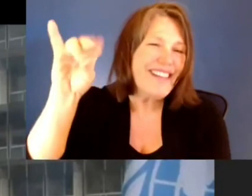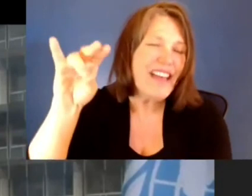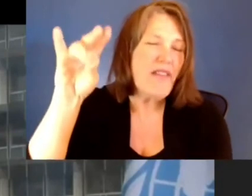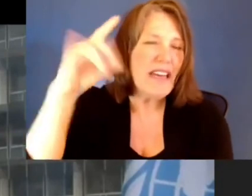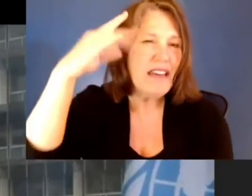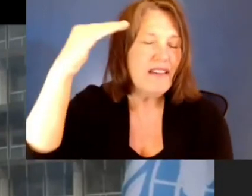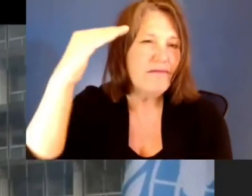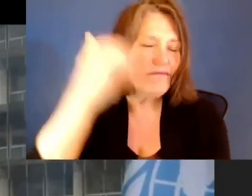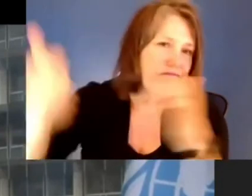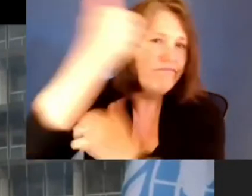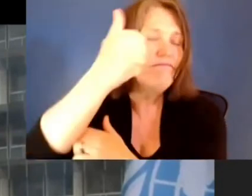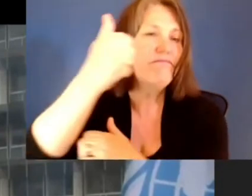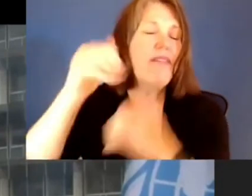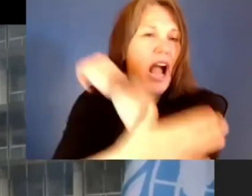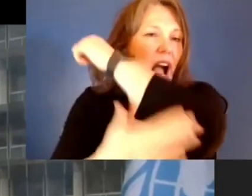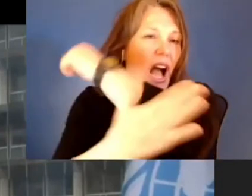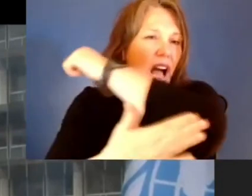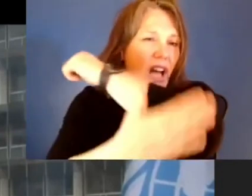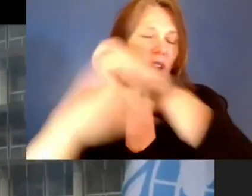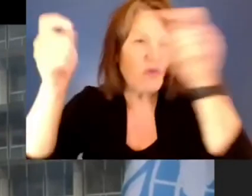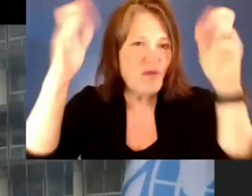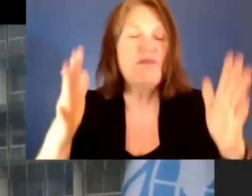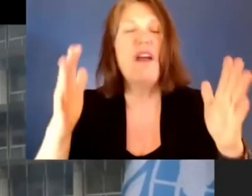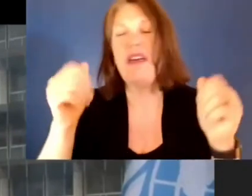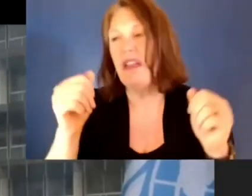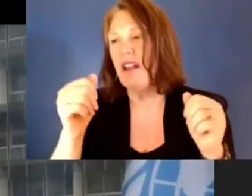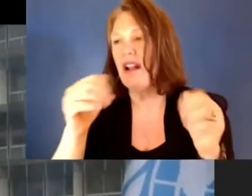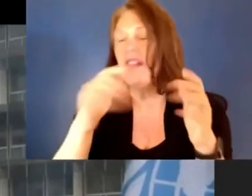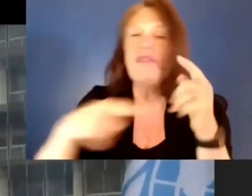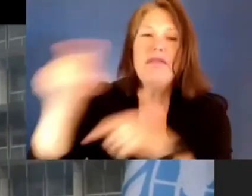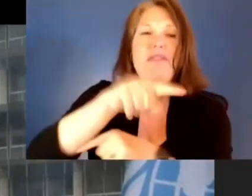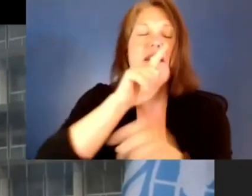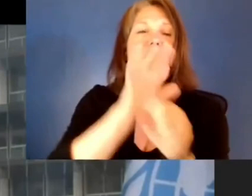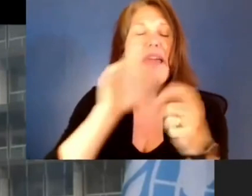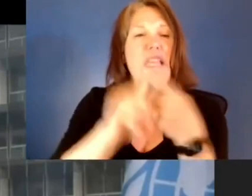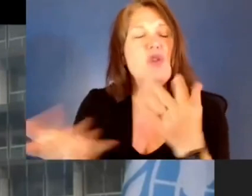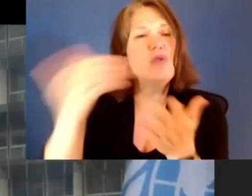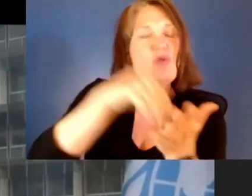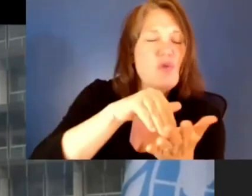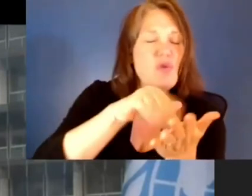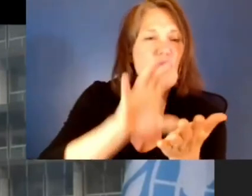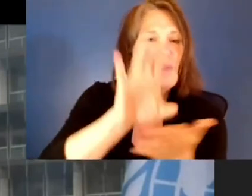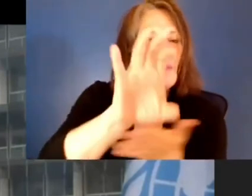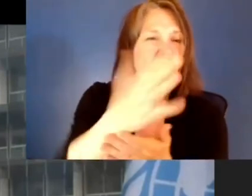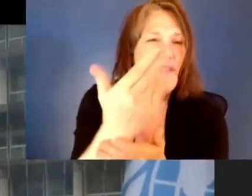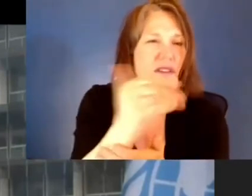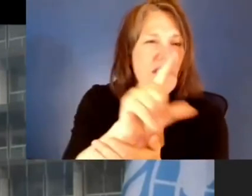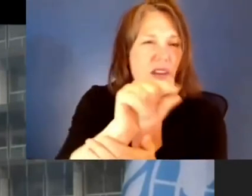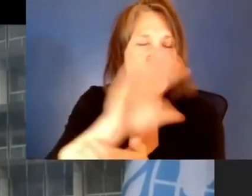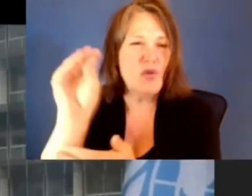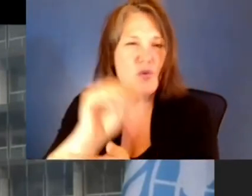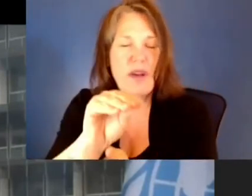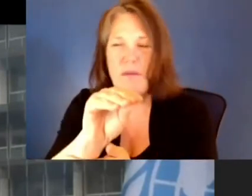last October. They recommitted to allocating between 15 and 20% of public spending to education